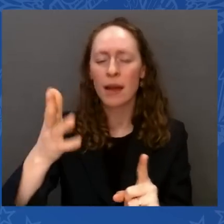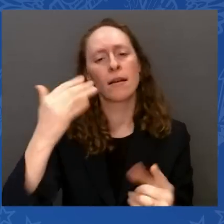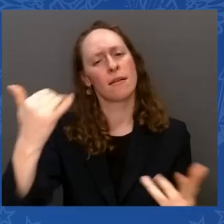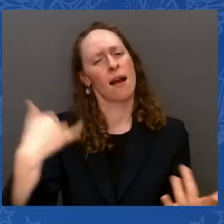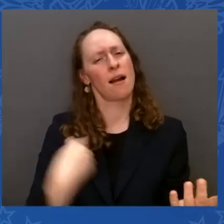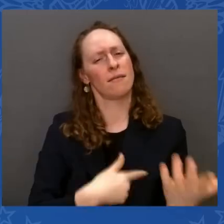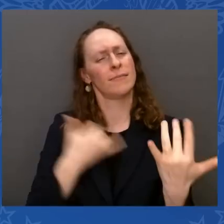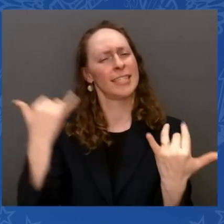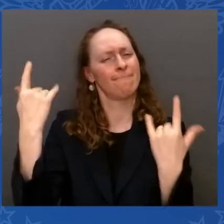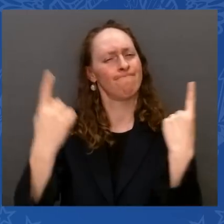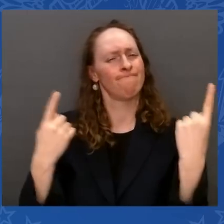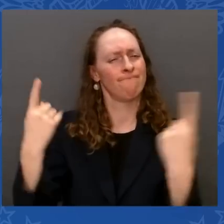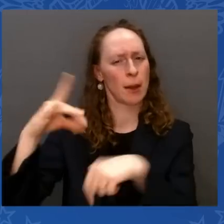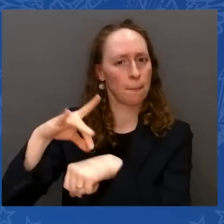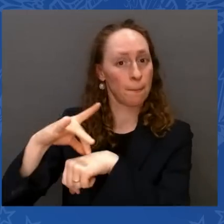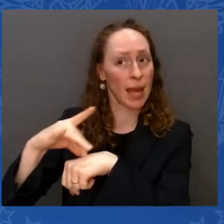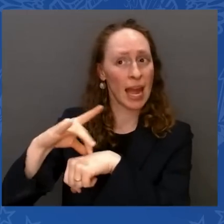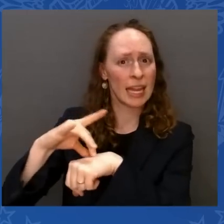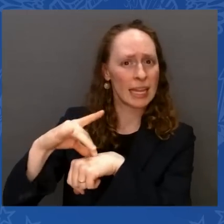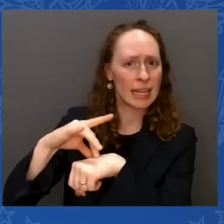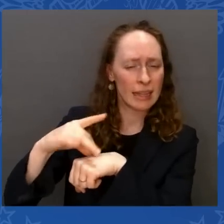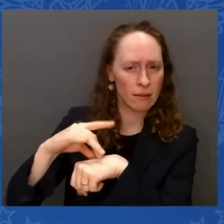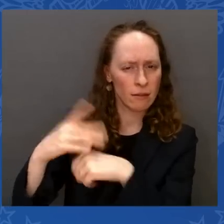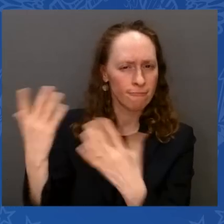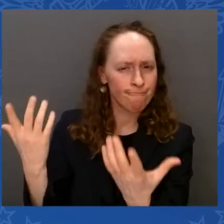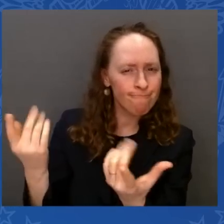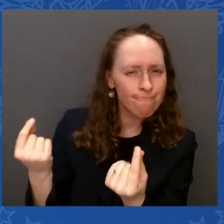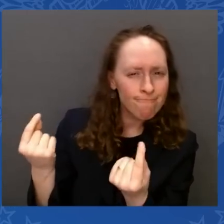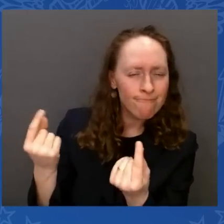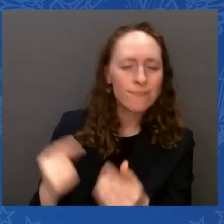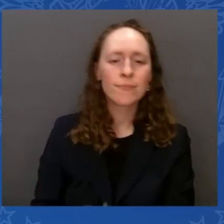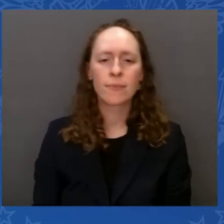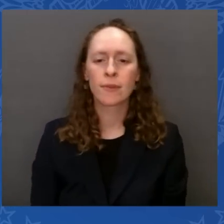lower drug prices, bringing down the cost of prescription drugs.